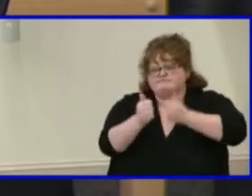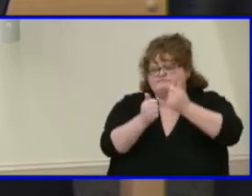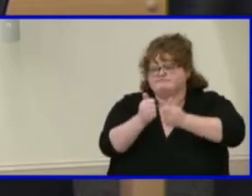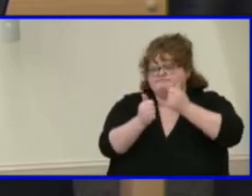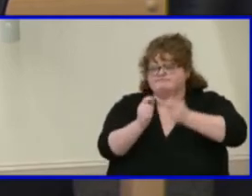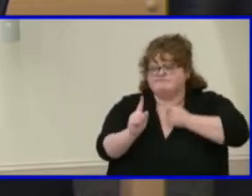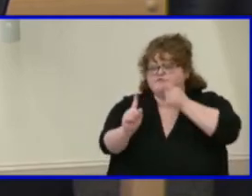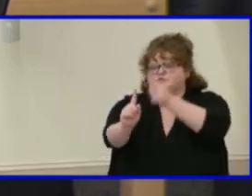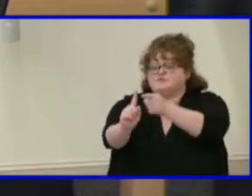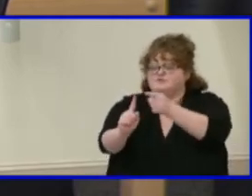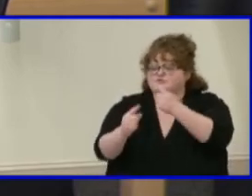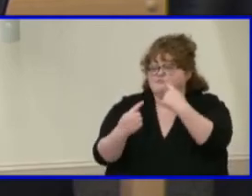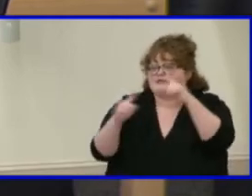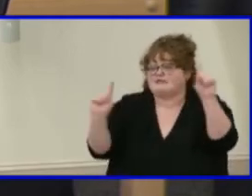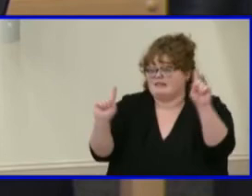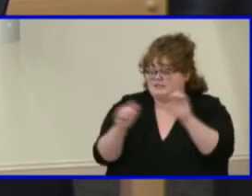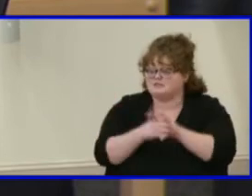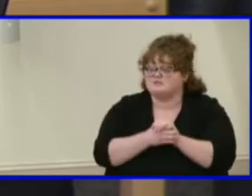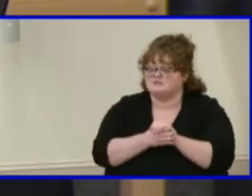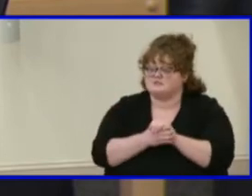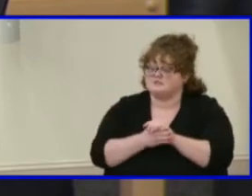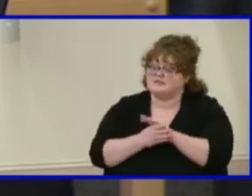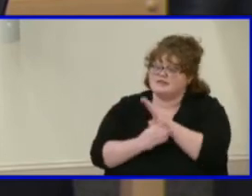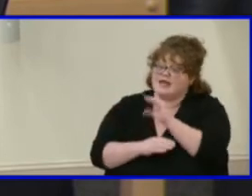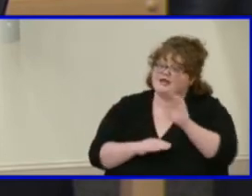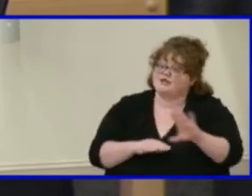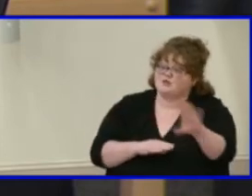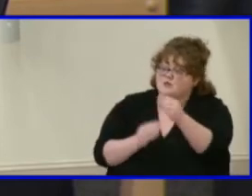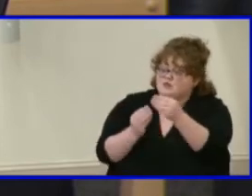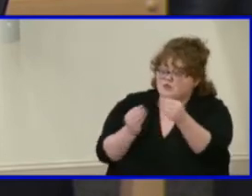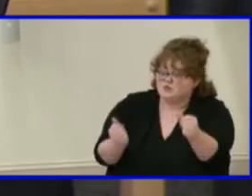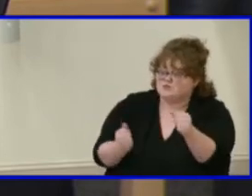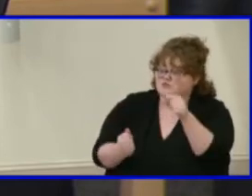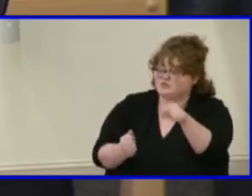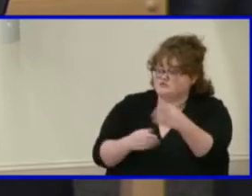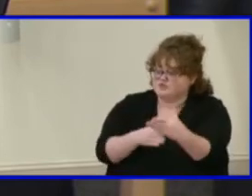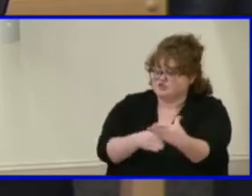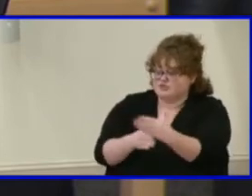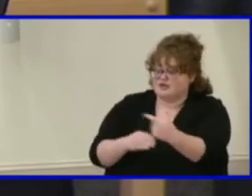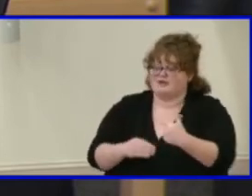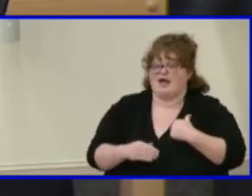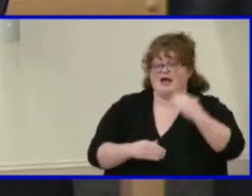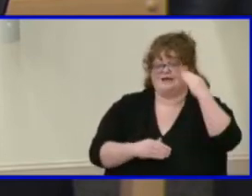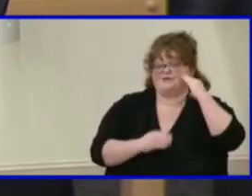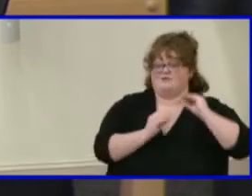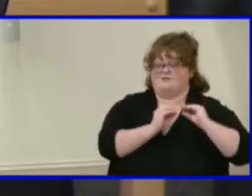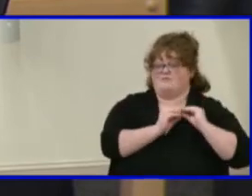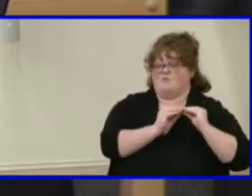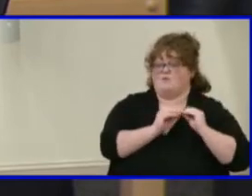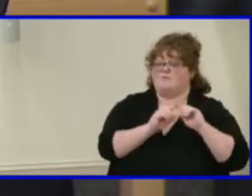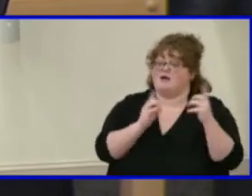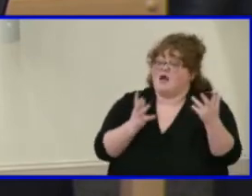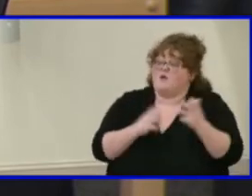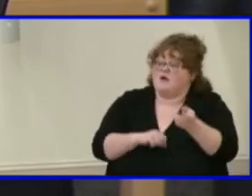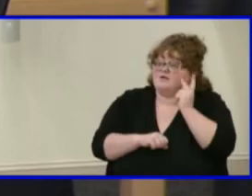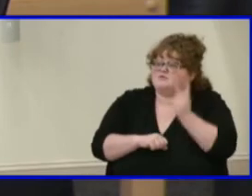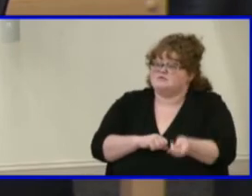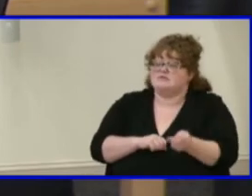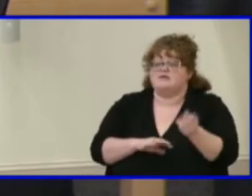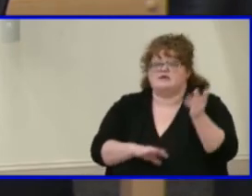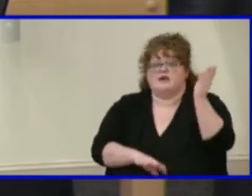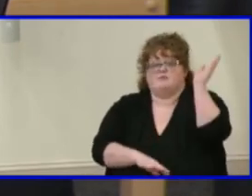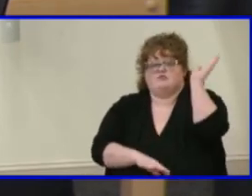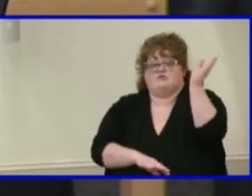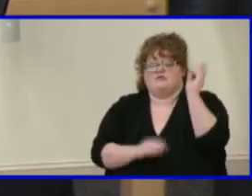the solutions that you share. I know more of them. Um, but I really would like to see a presentation, a